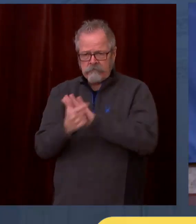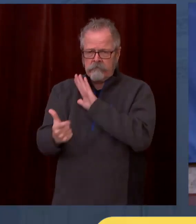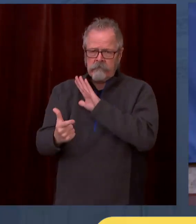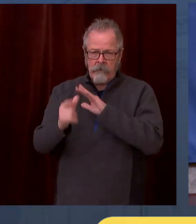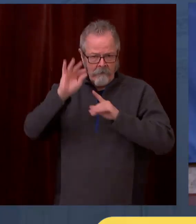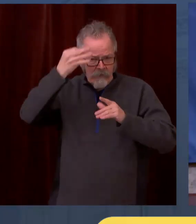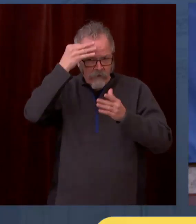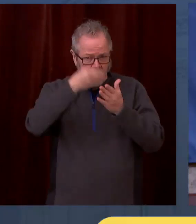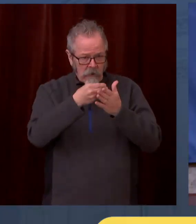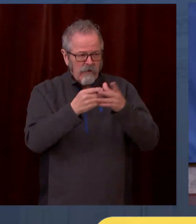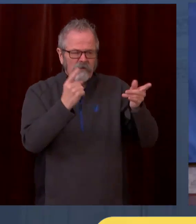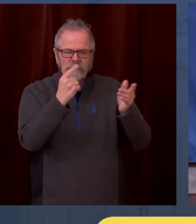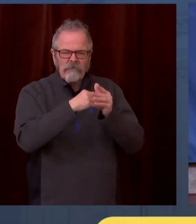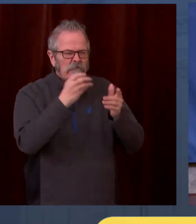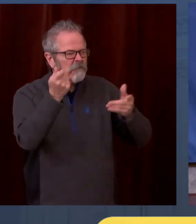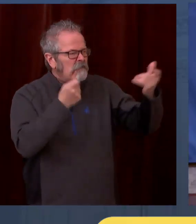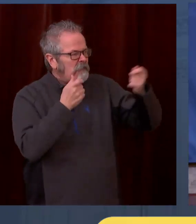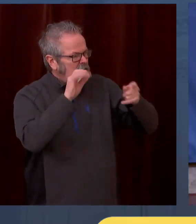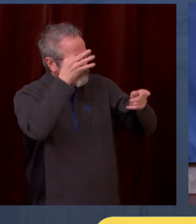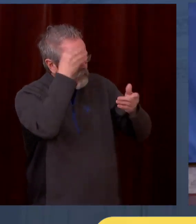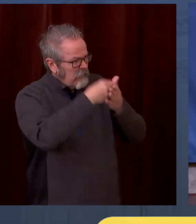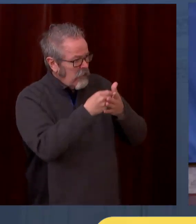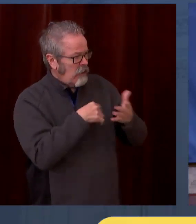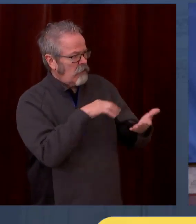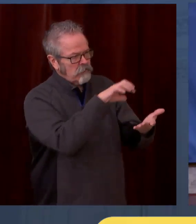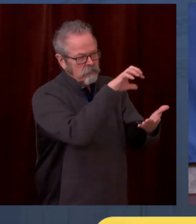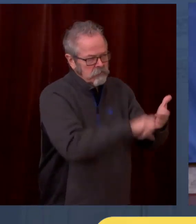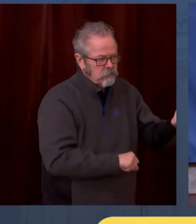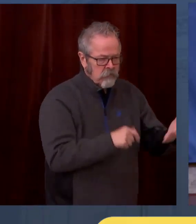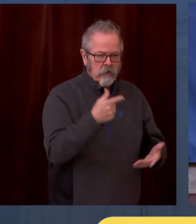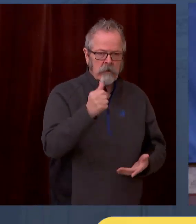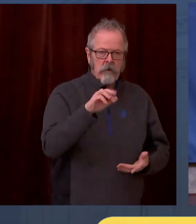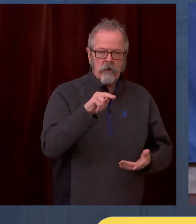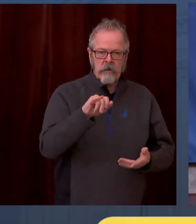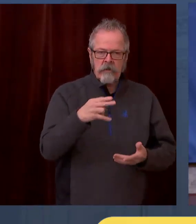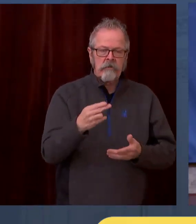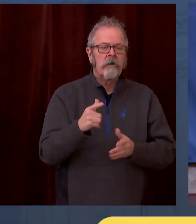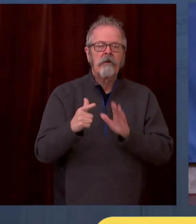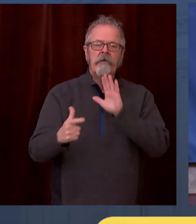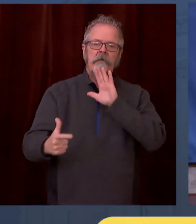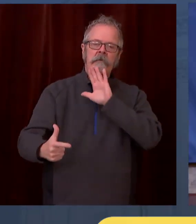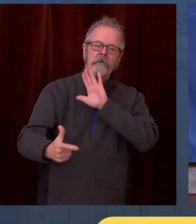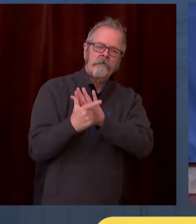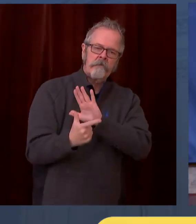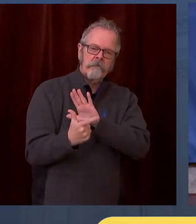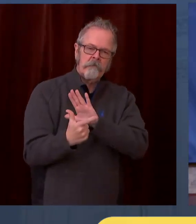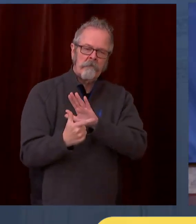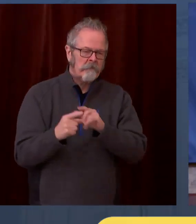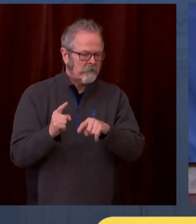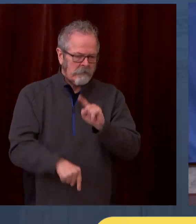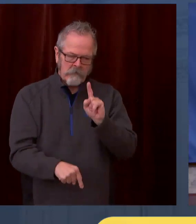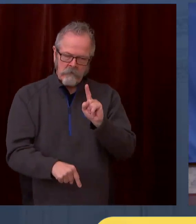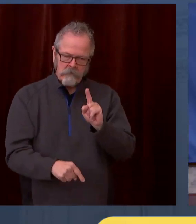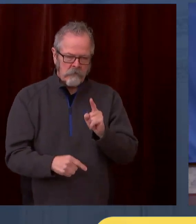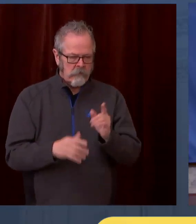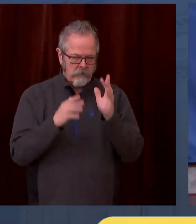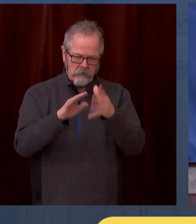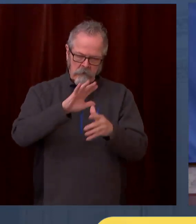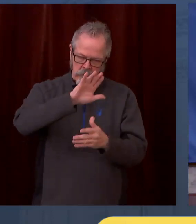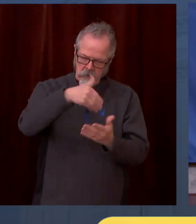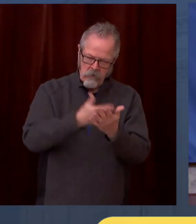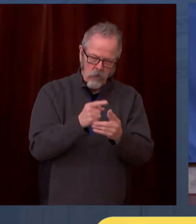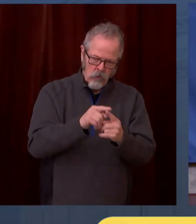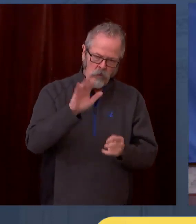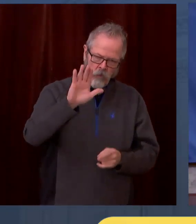Now, while we're making this progress, I have to tell you that there's reason to be impressed with our continued effort on the